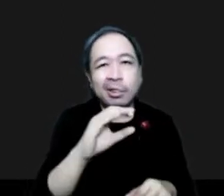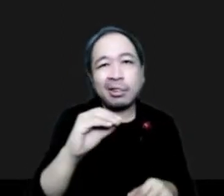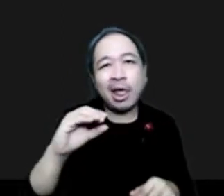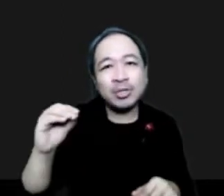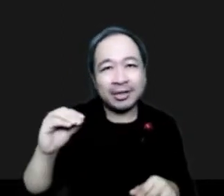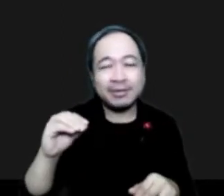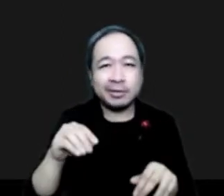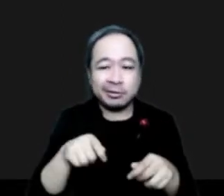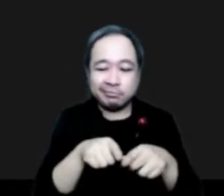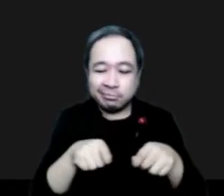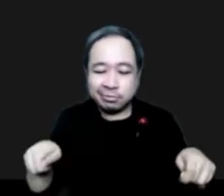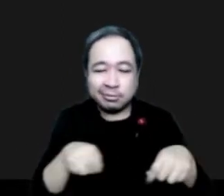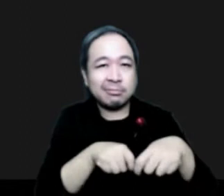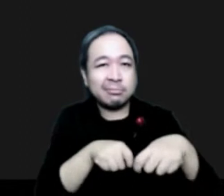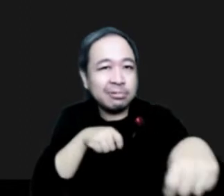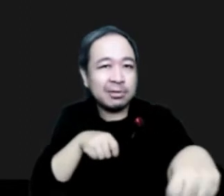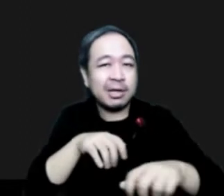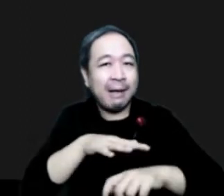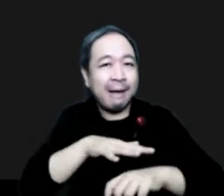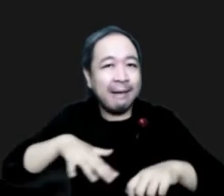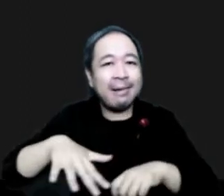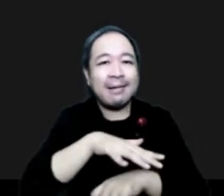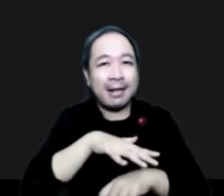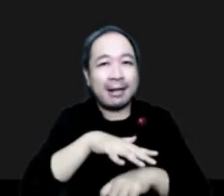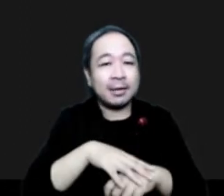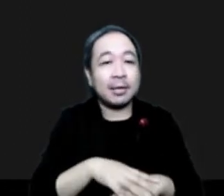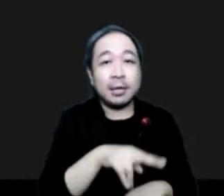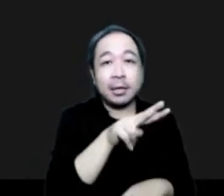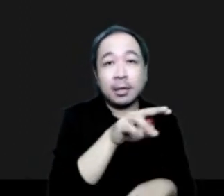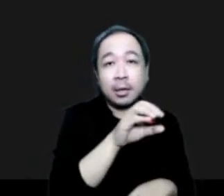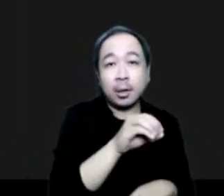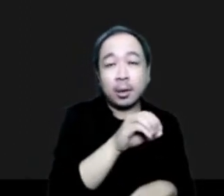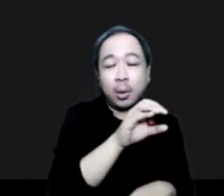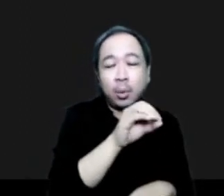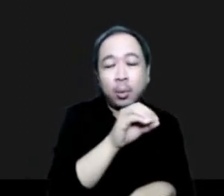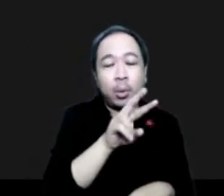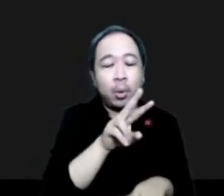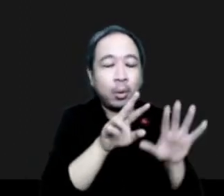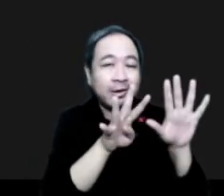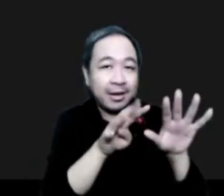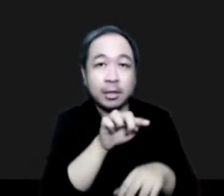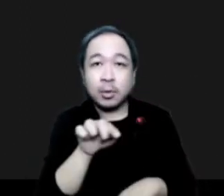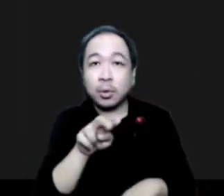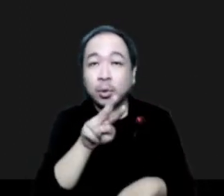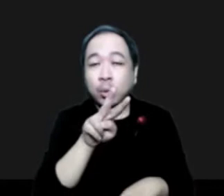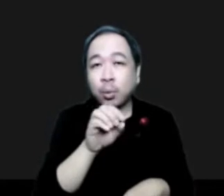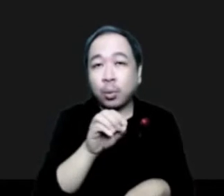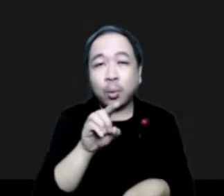and between 2009 and 2018, the lowest of less than 24 million hectares.